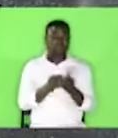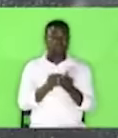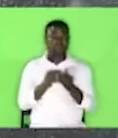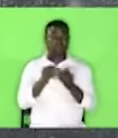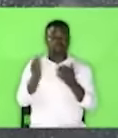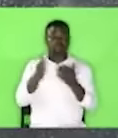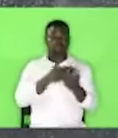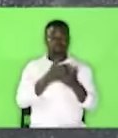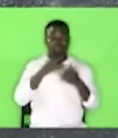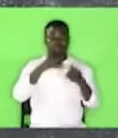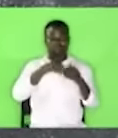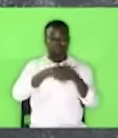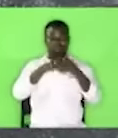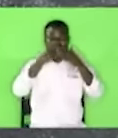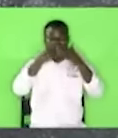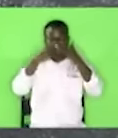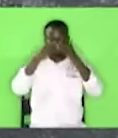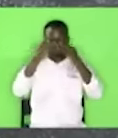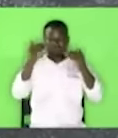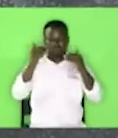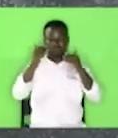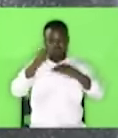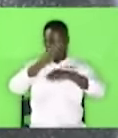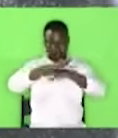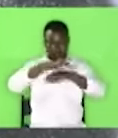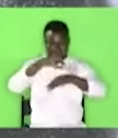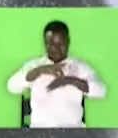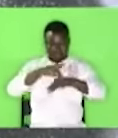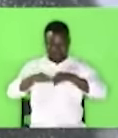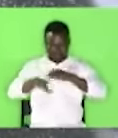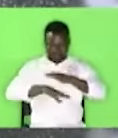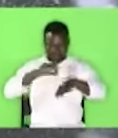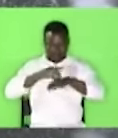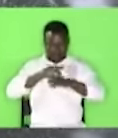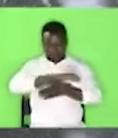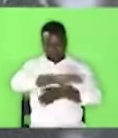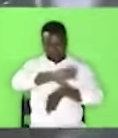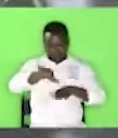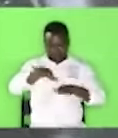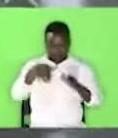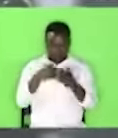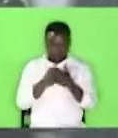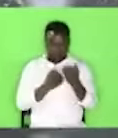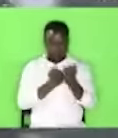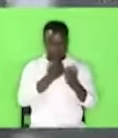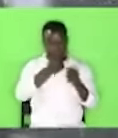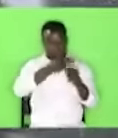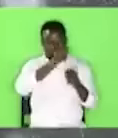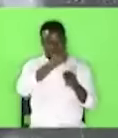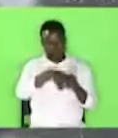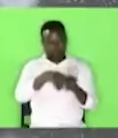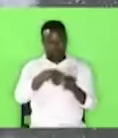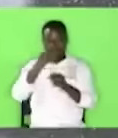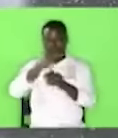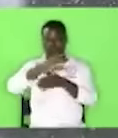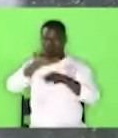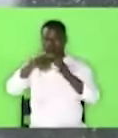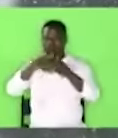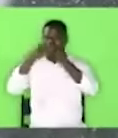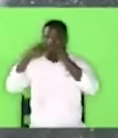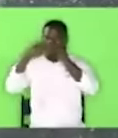on earth and under the earth stand in awe of the name the whole heaven backs that name